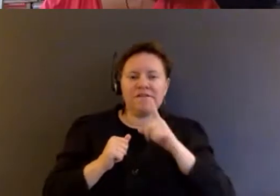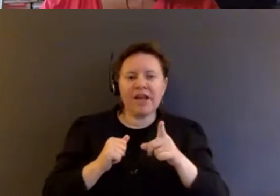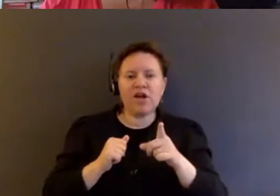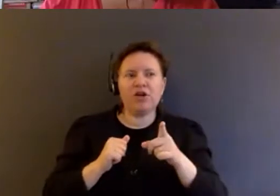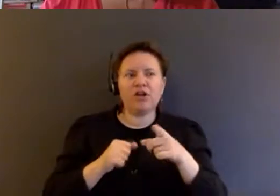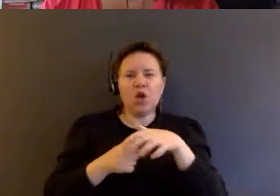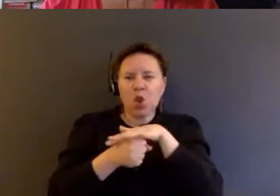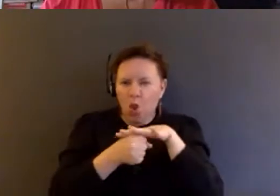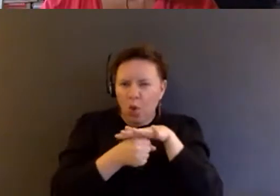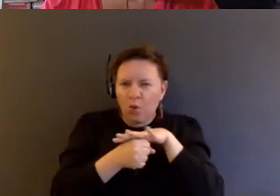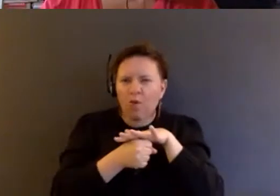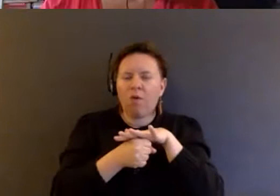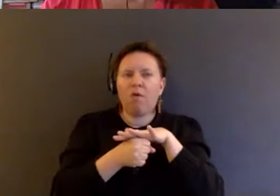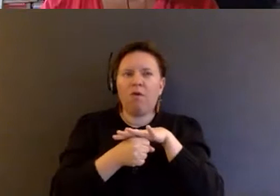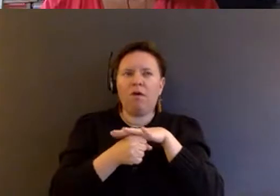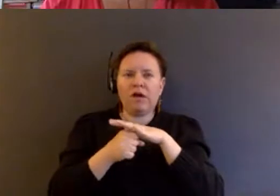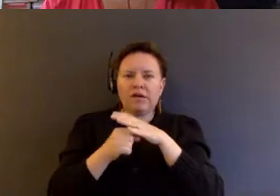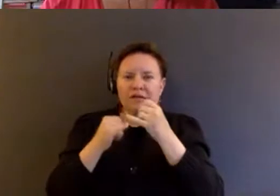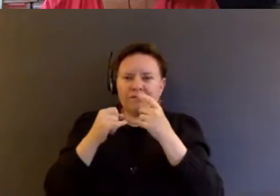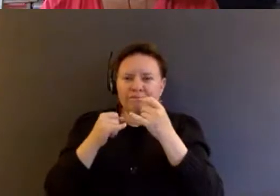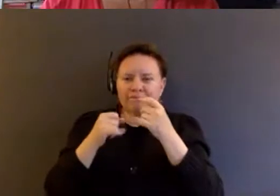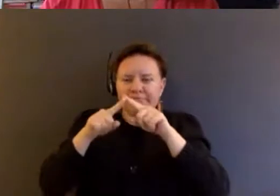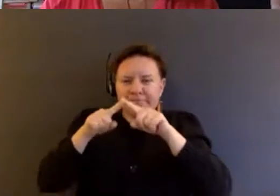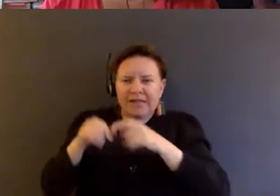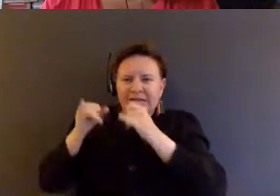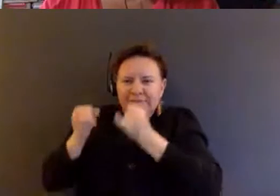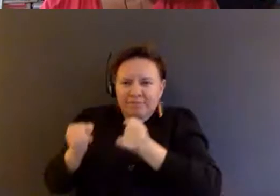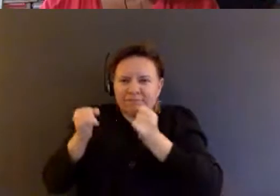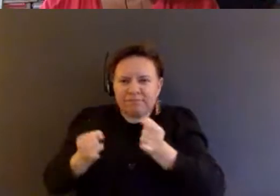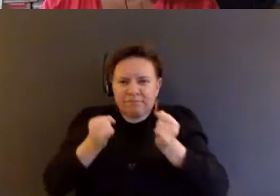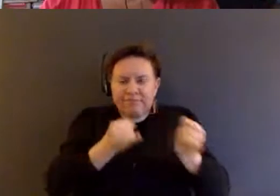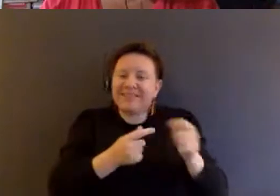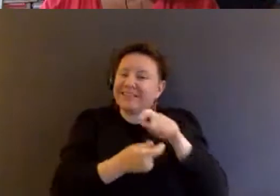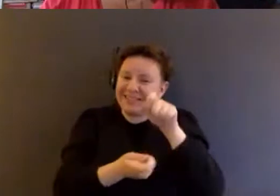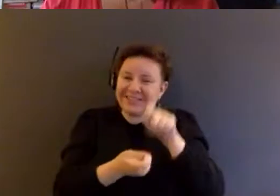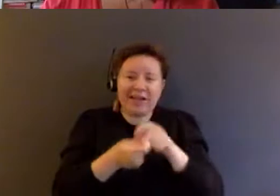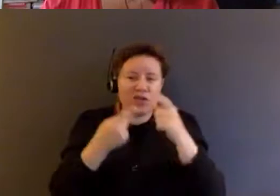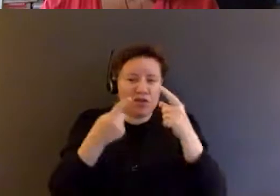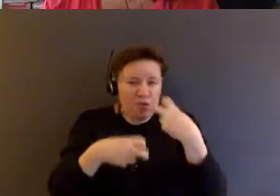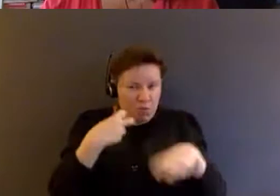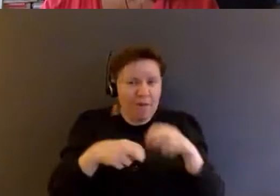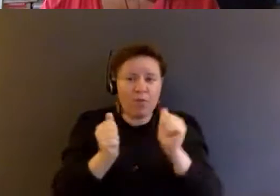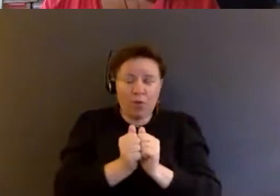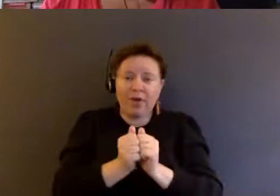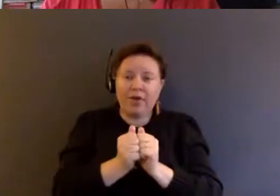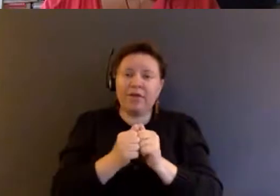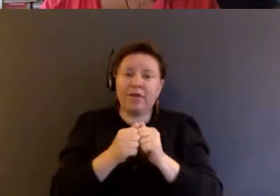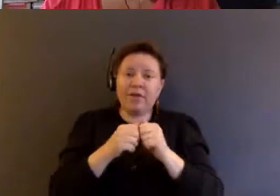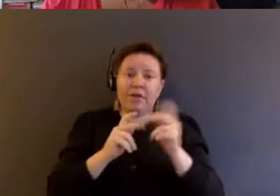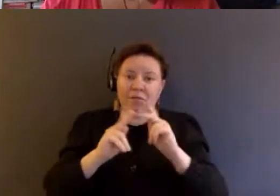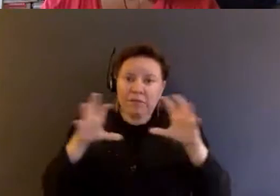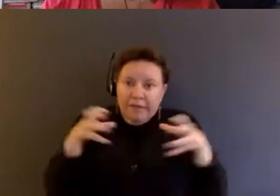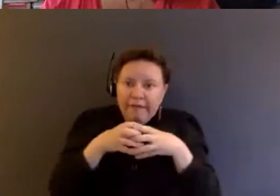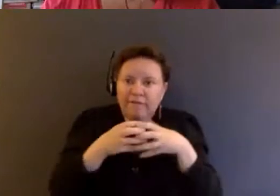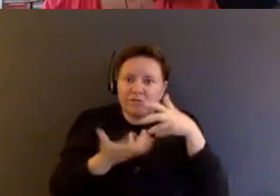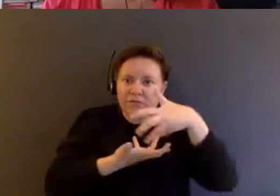and strategic and case by case. And this is exactly the problem with congregate facilities like prisons and nursing homes